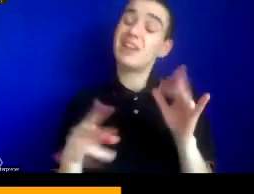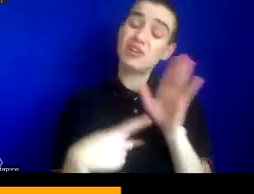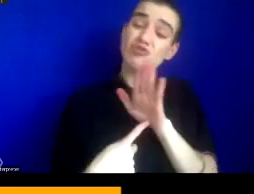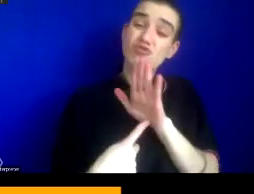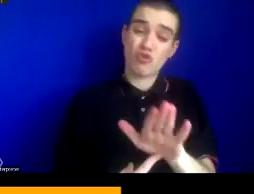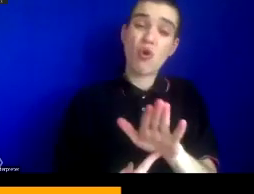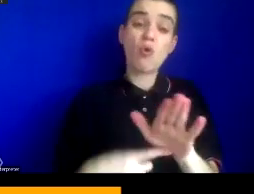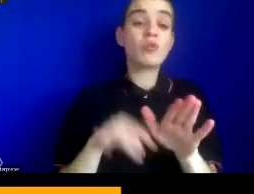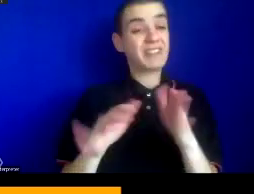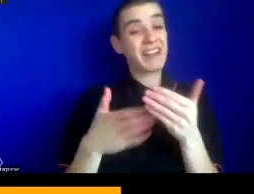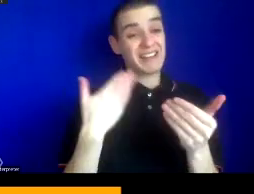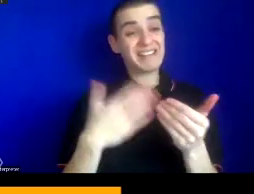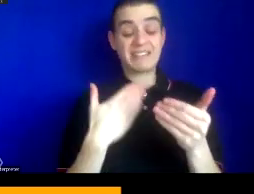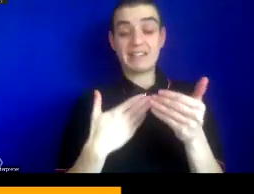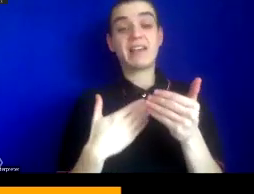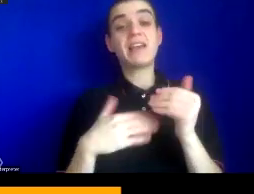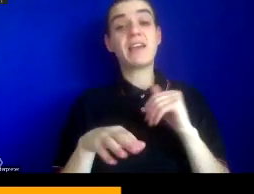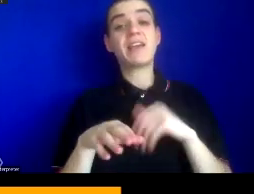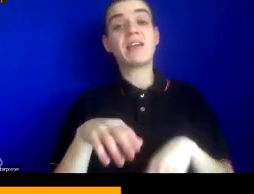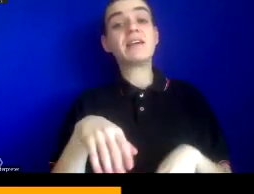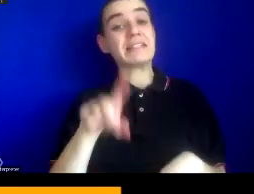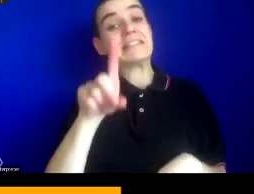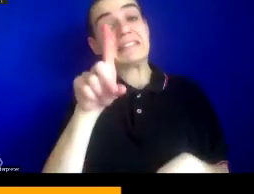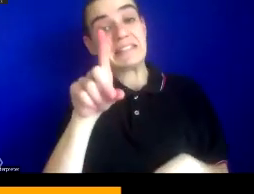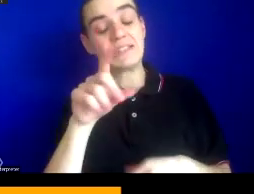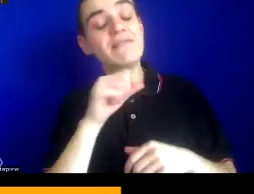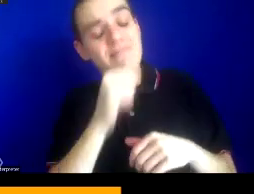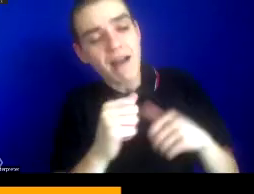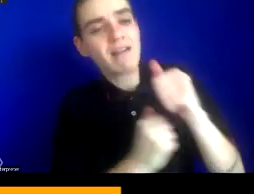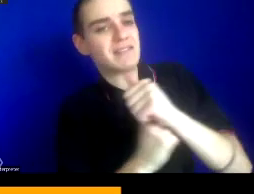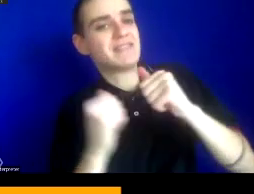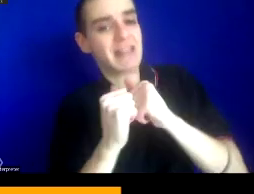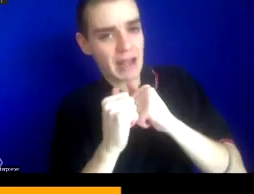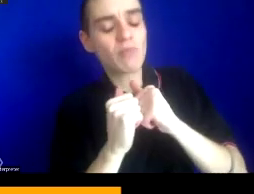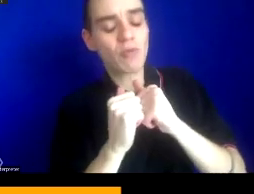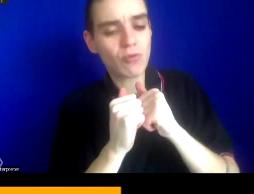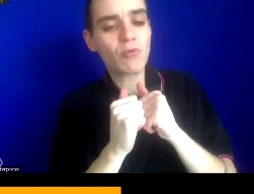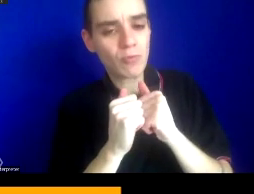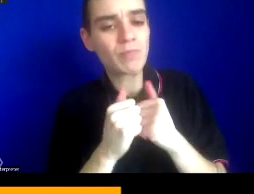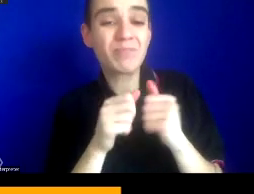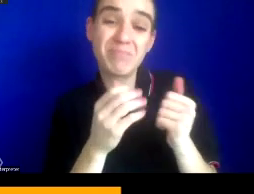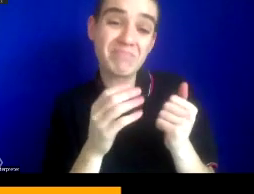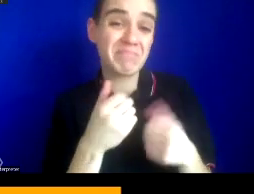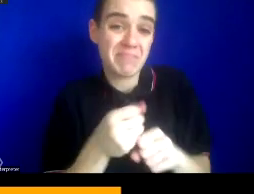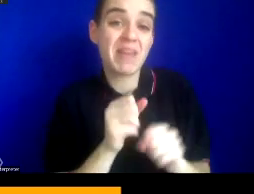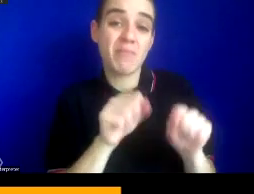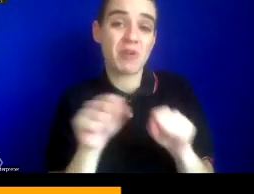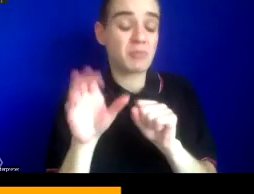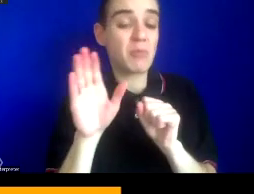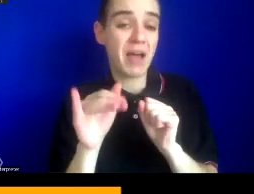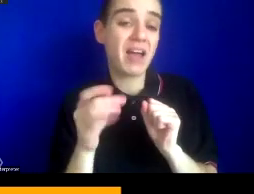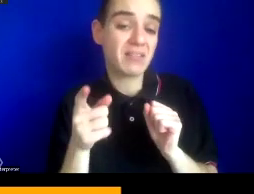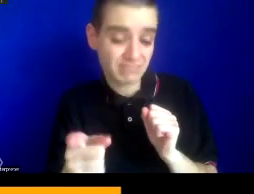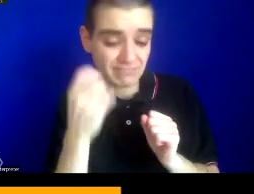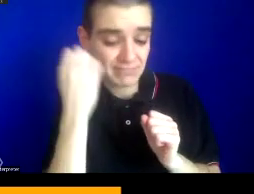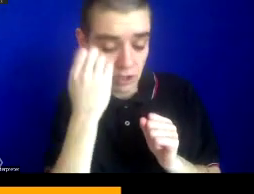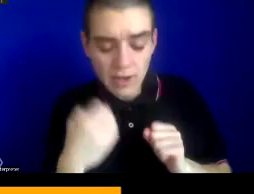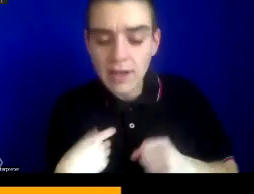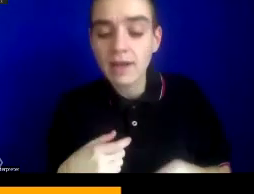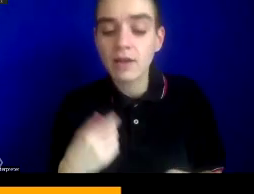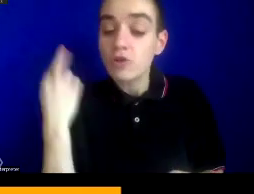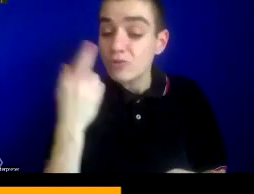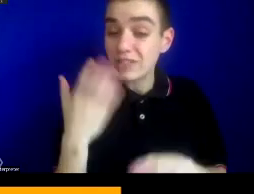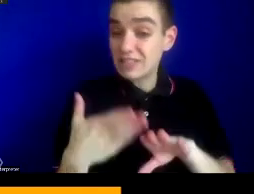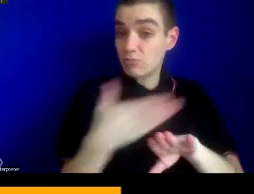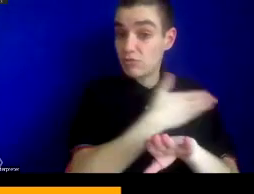realities made possible by imperial European invasion around the world. In the 19th century, diseases previously unseen